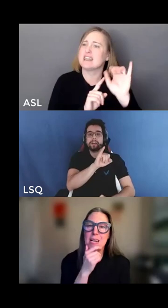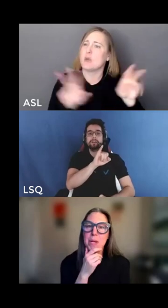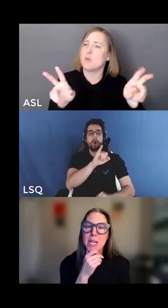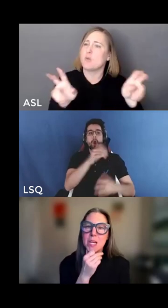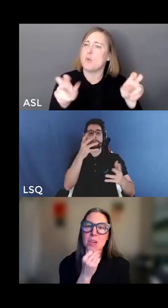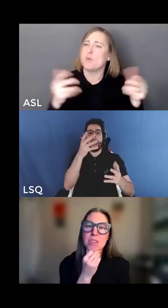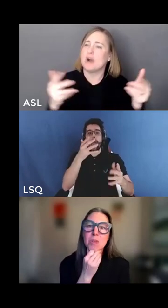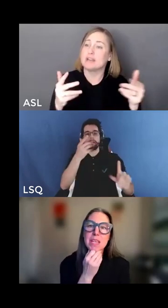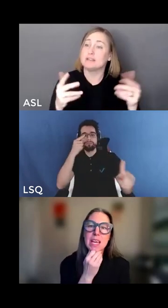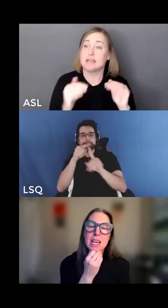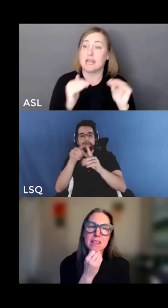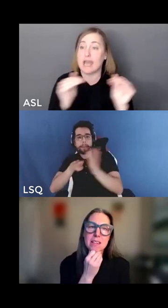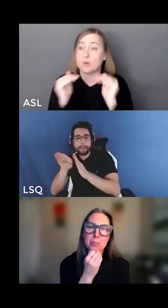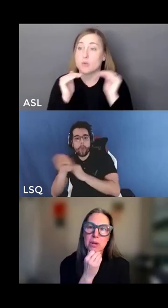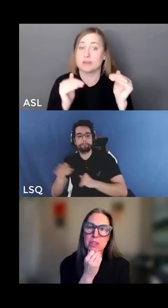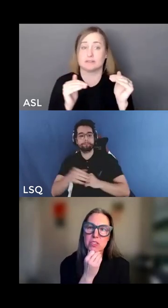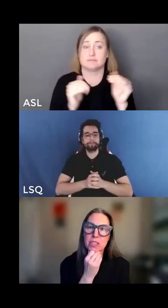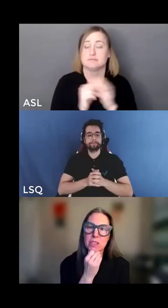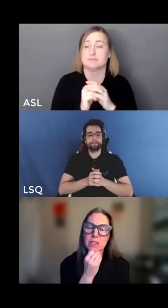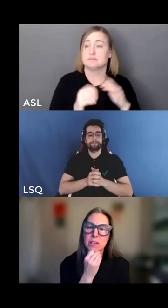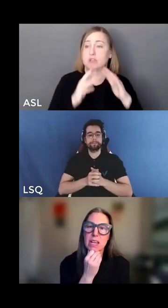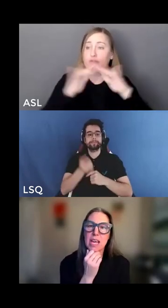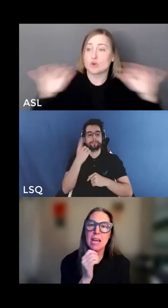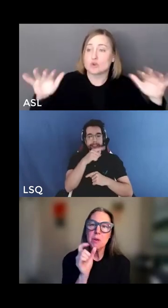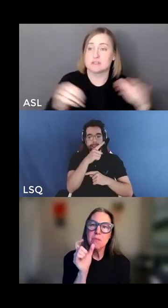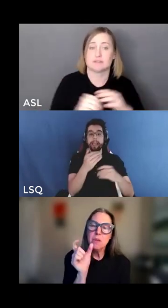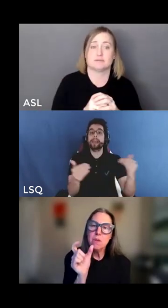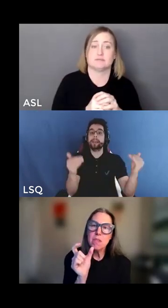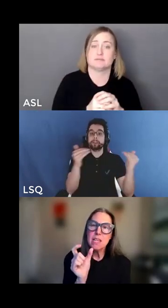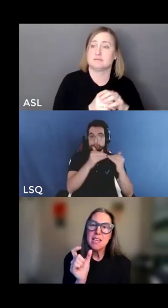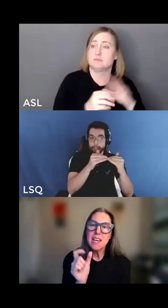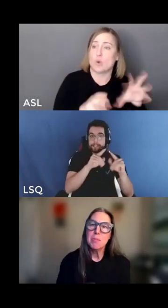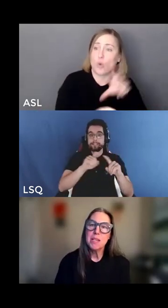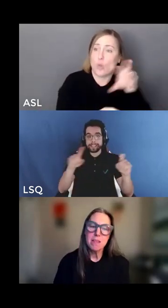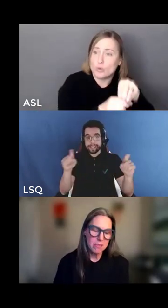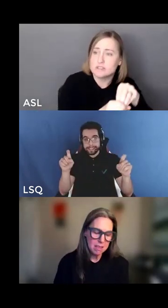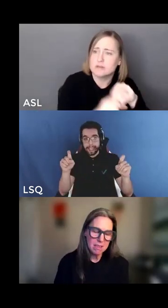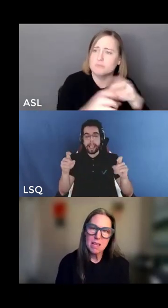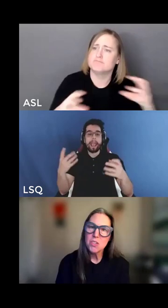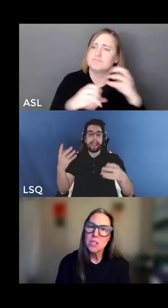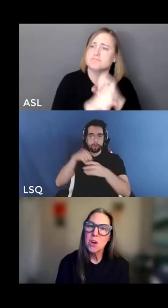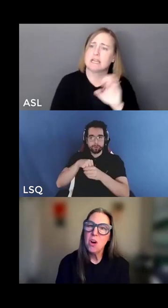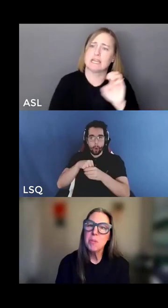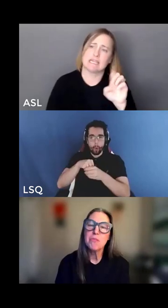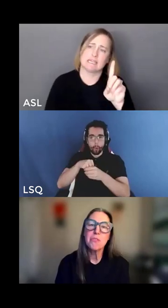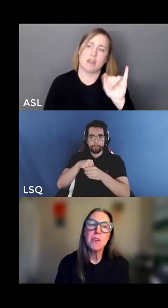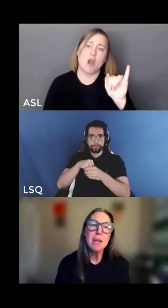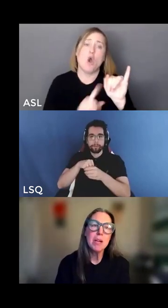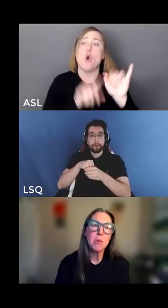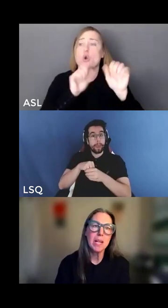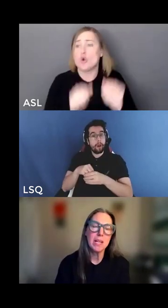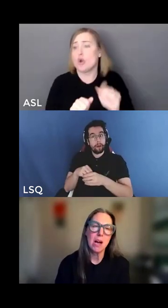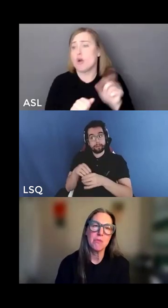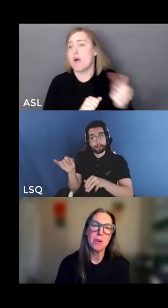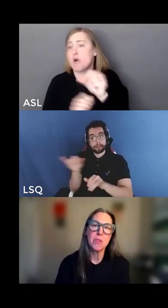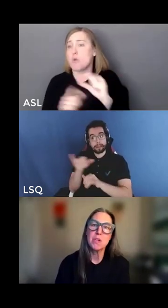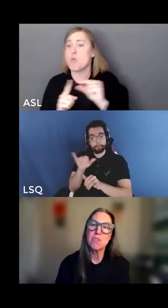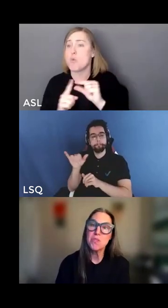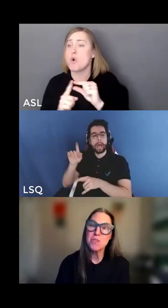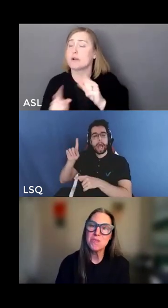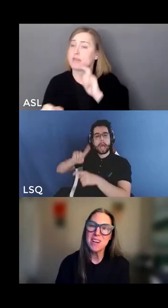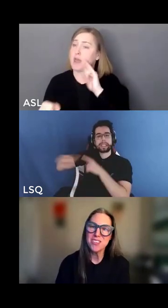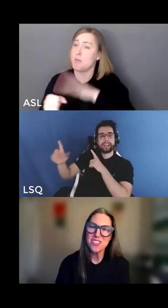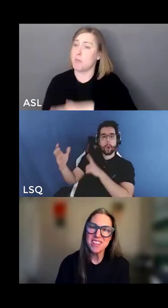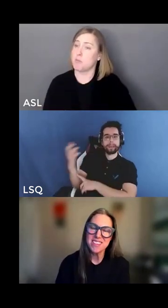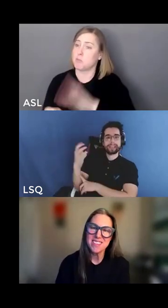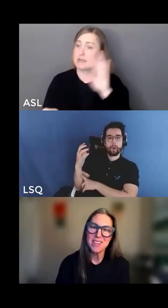but it could also be anti-oppression and we've used edi because that's such a common framing right now for the